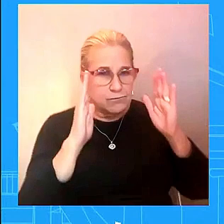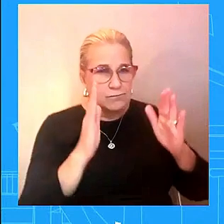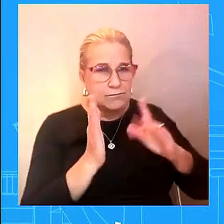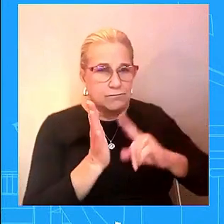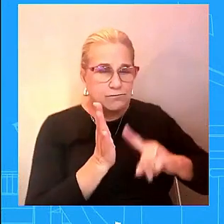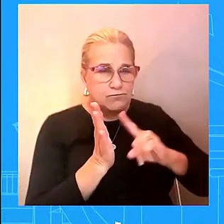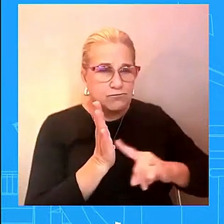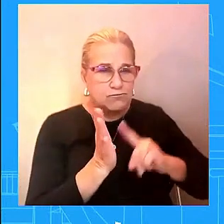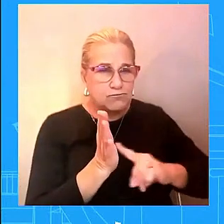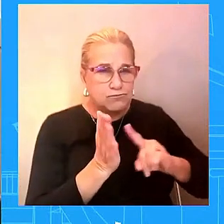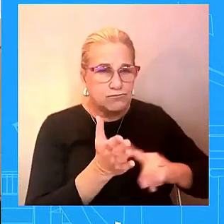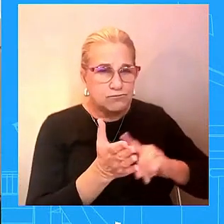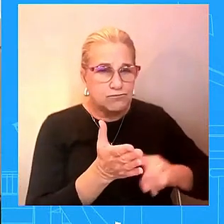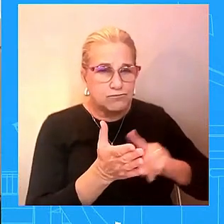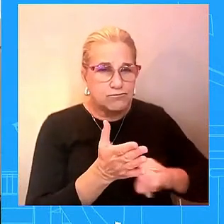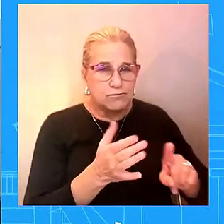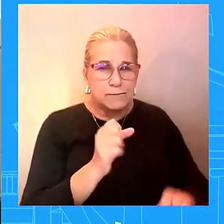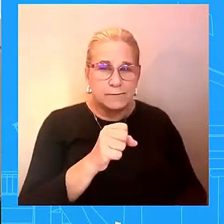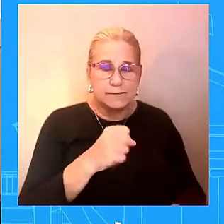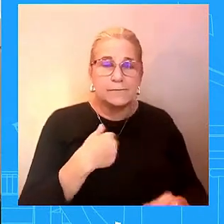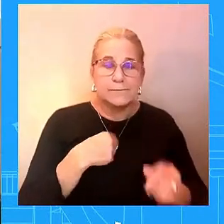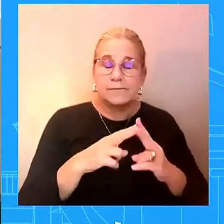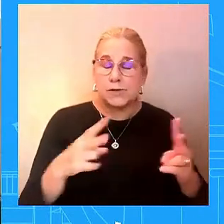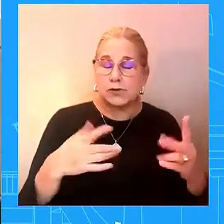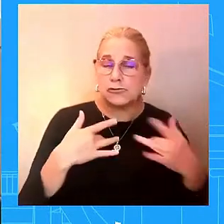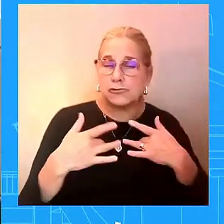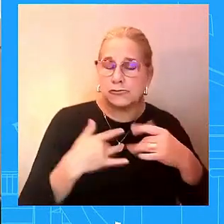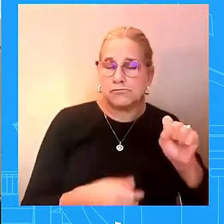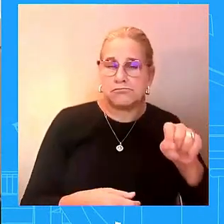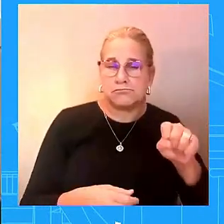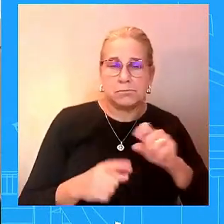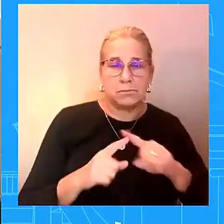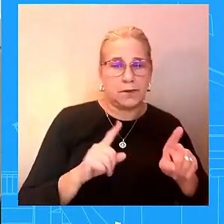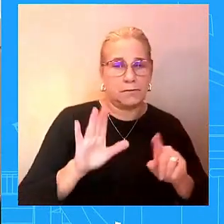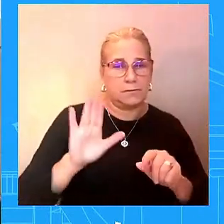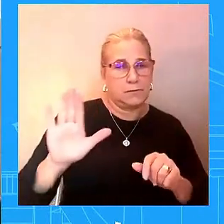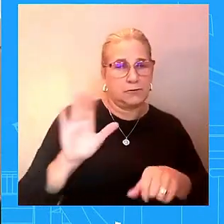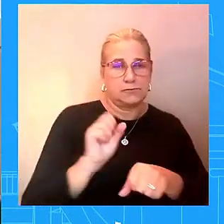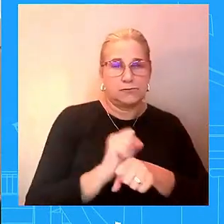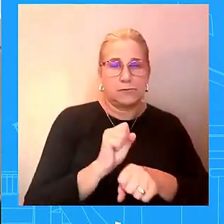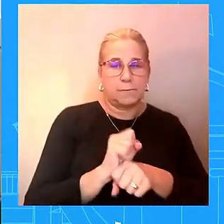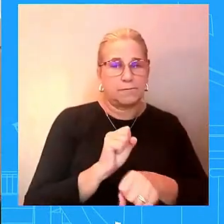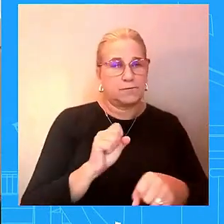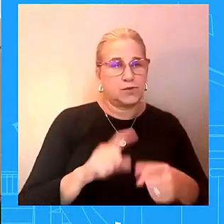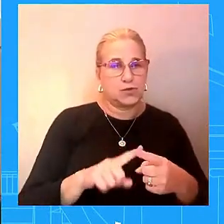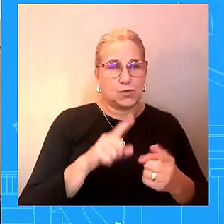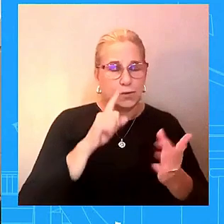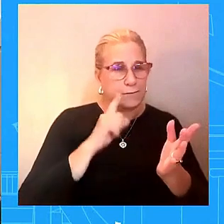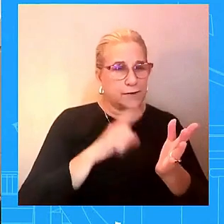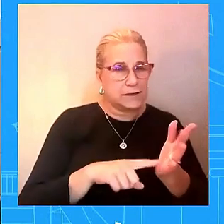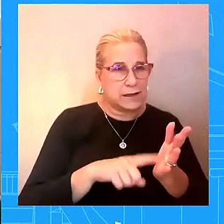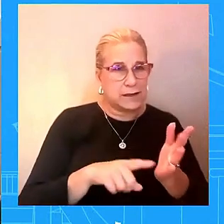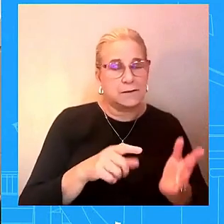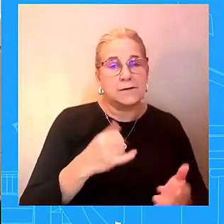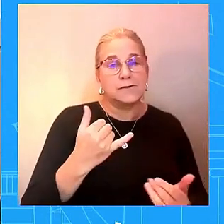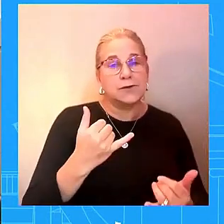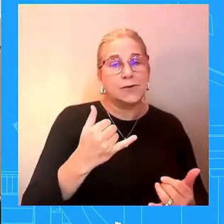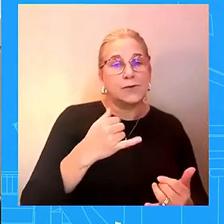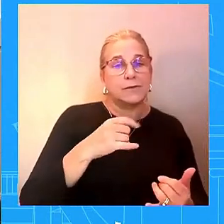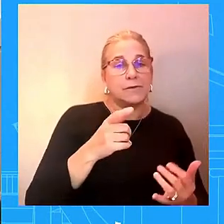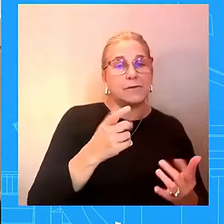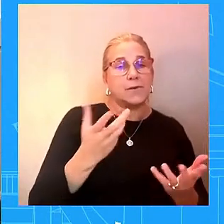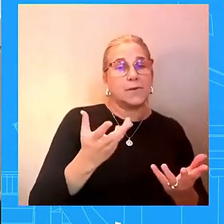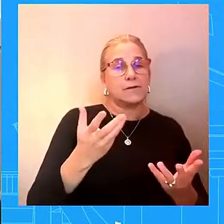into this you just mentioned the president's going to be making a campaign related stop tomorrow in new hampshire he has so far only campaigned alongside